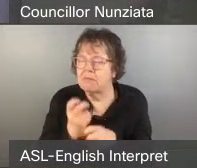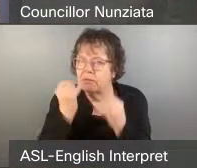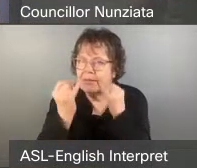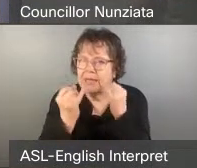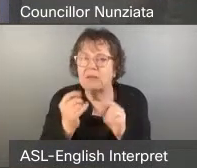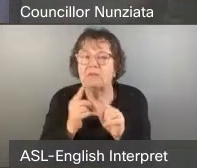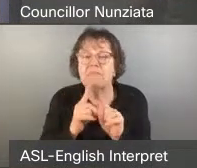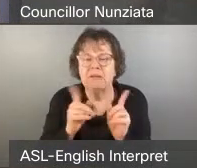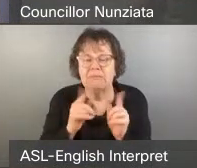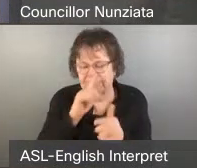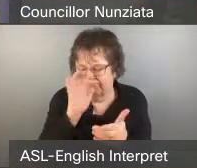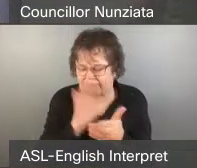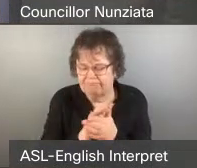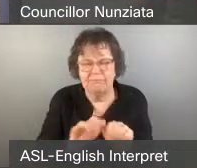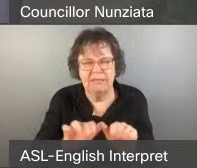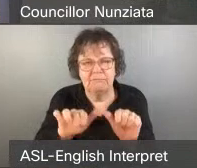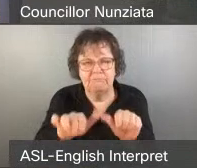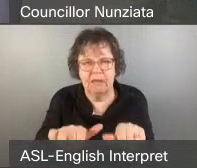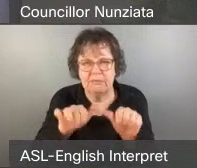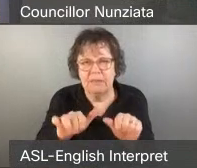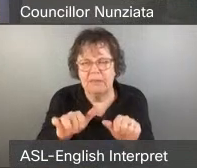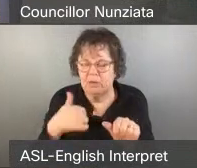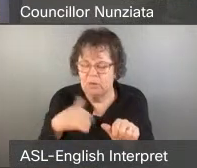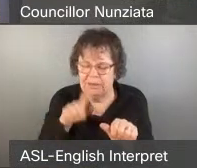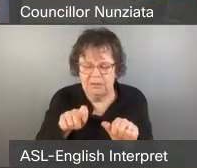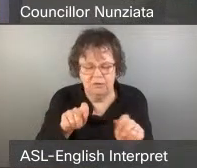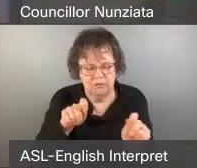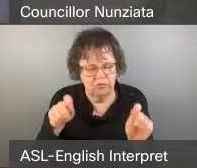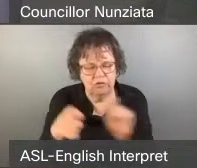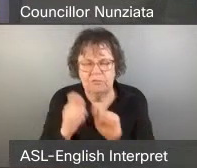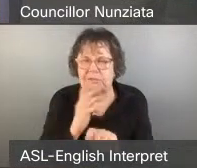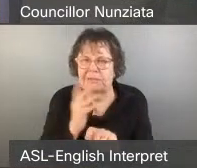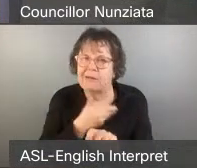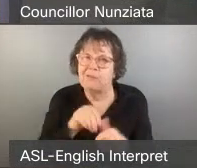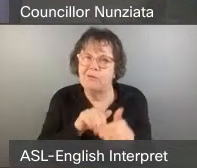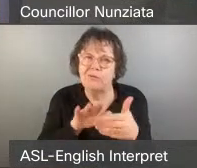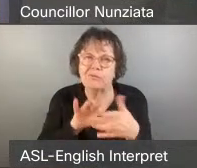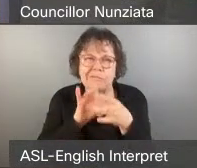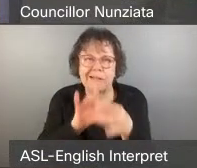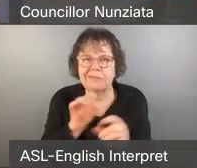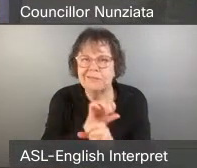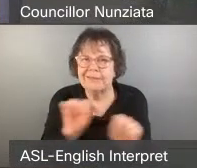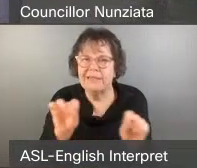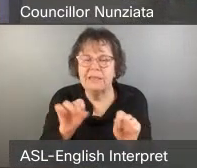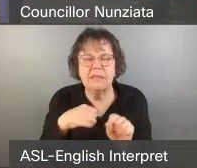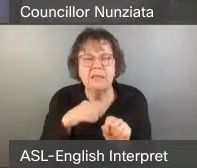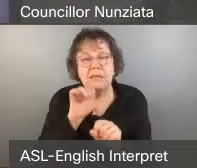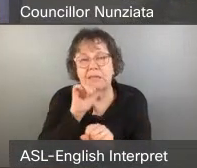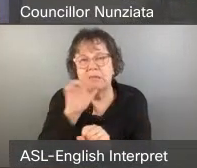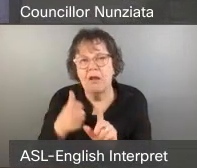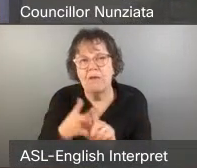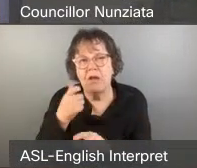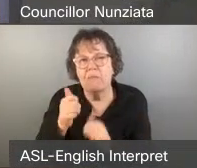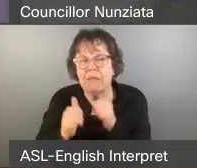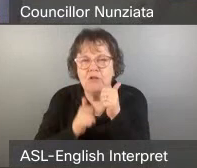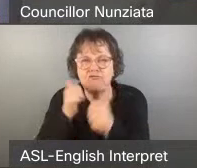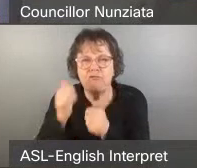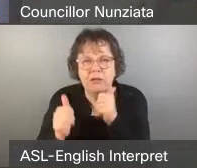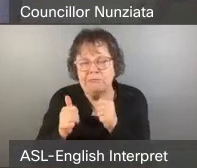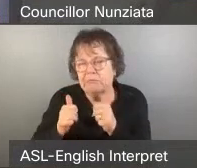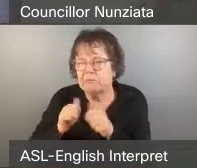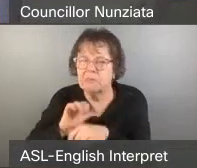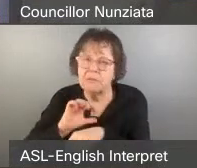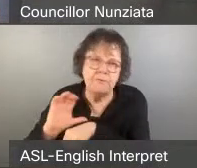and necessary to shift our approach to safety. Safety doesn't stem from weapons and aggression. It comes from taking care of people.